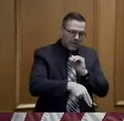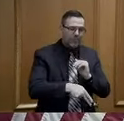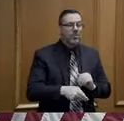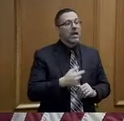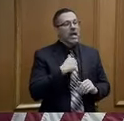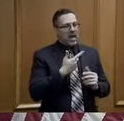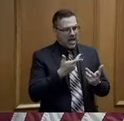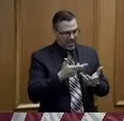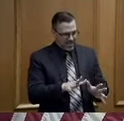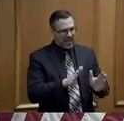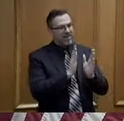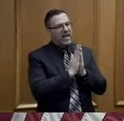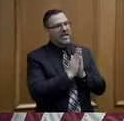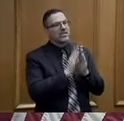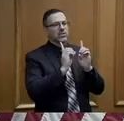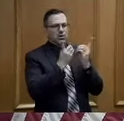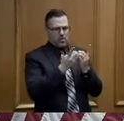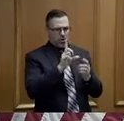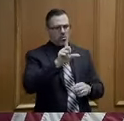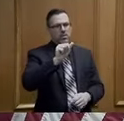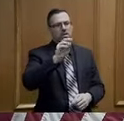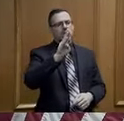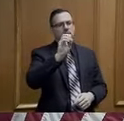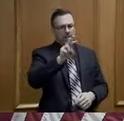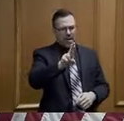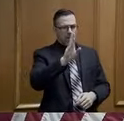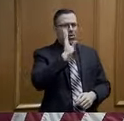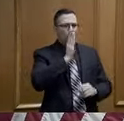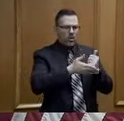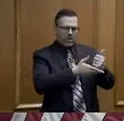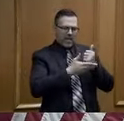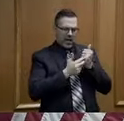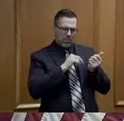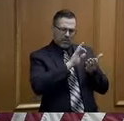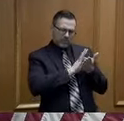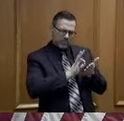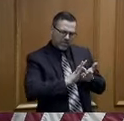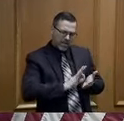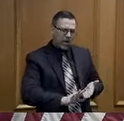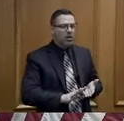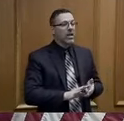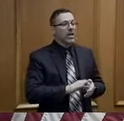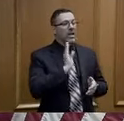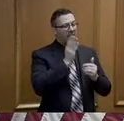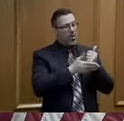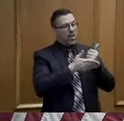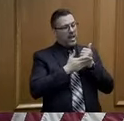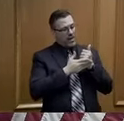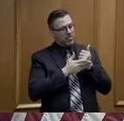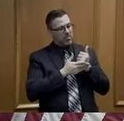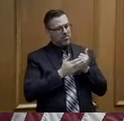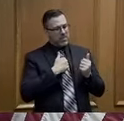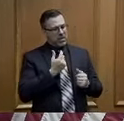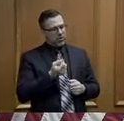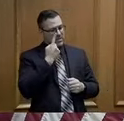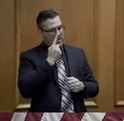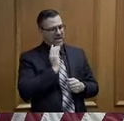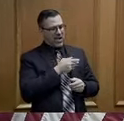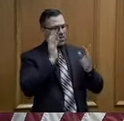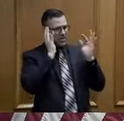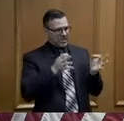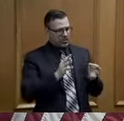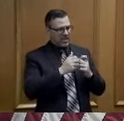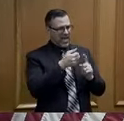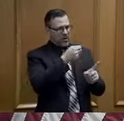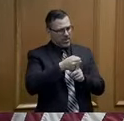unfold so that it helps us understand the implications of decisions. As you know, part of my goal